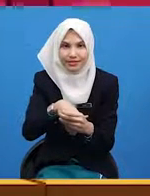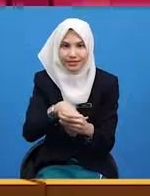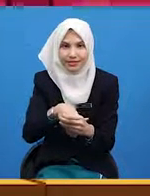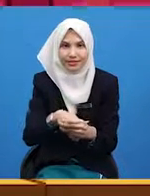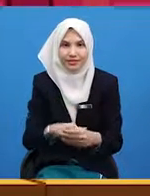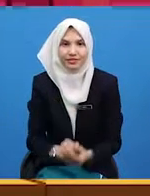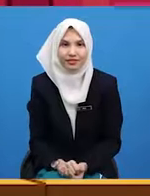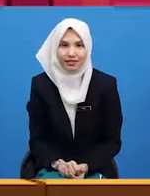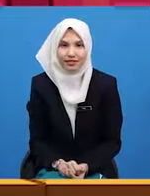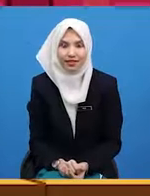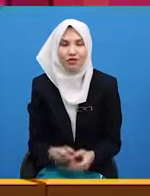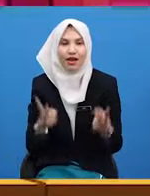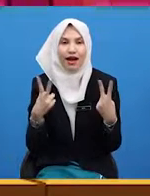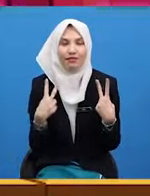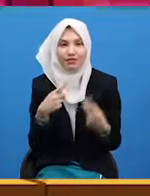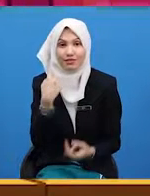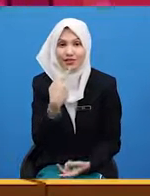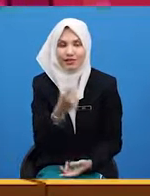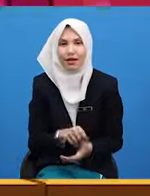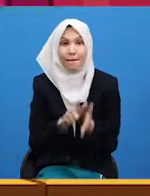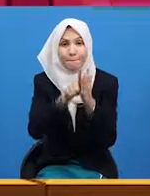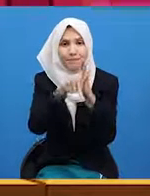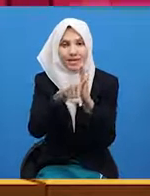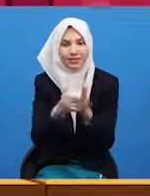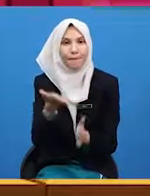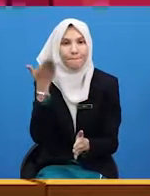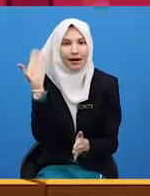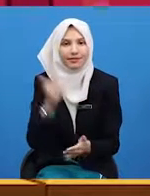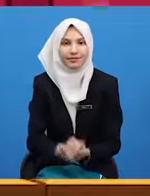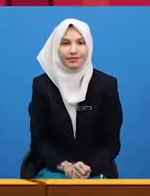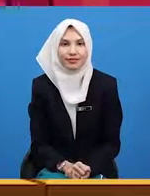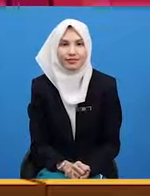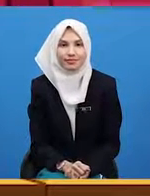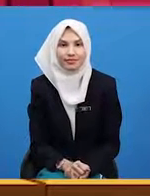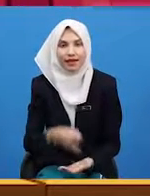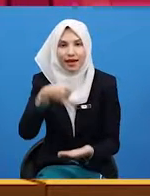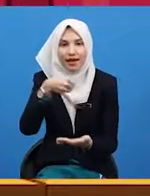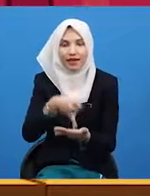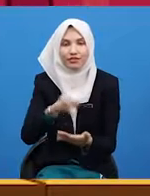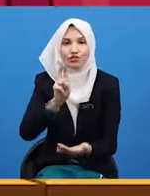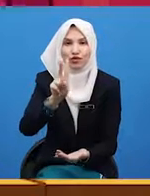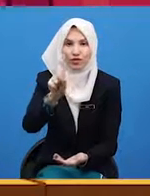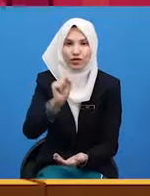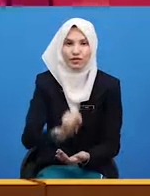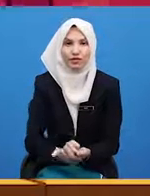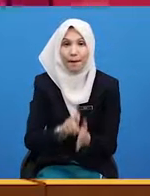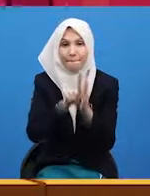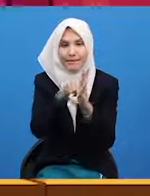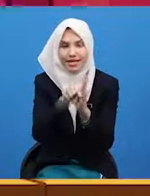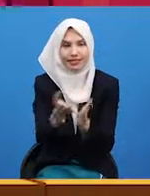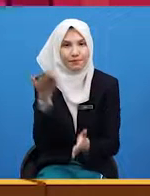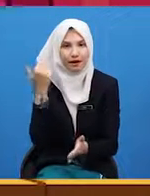we have to say minutes passed. It's twenty-one minutes